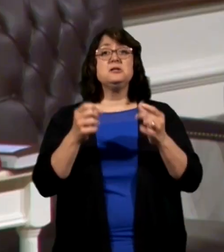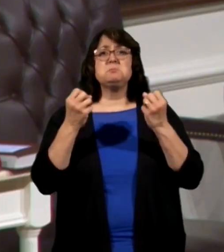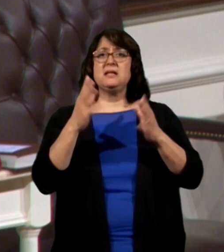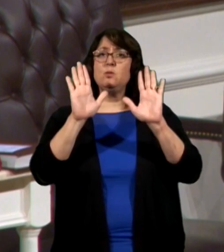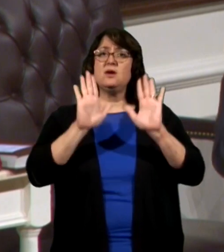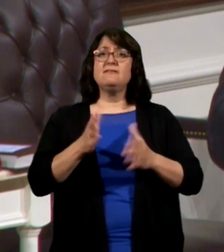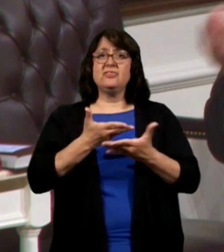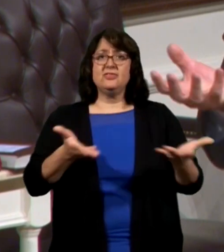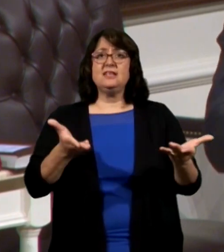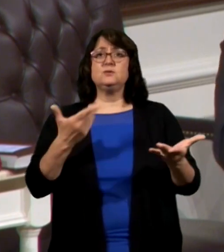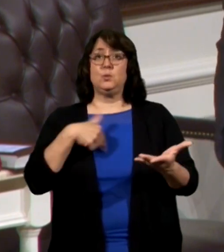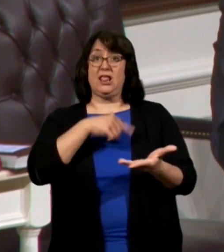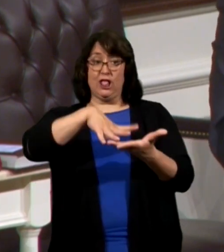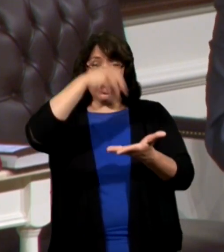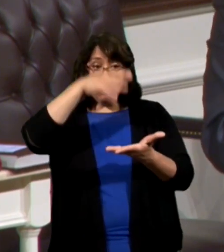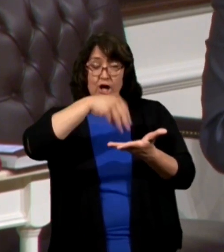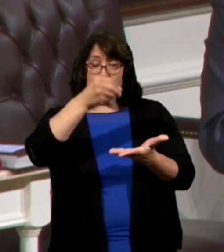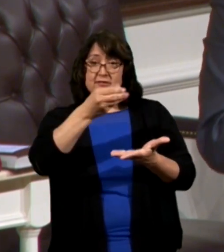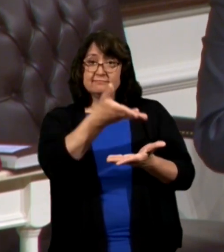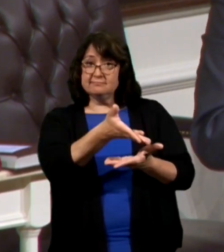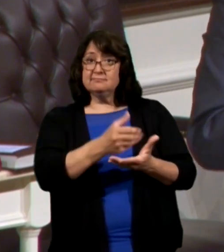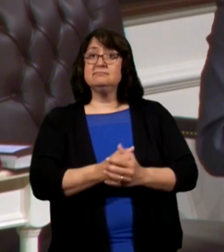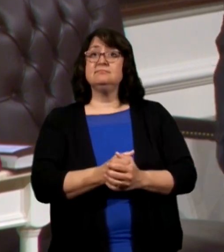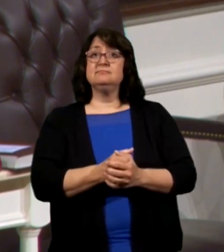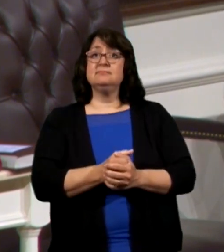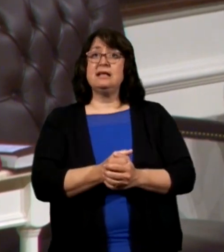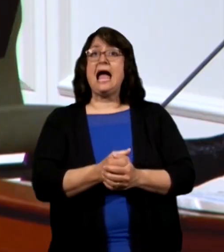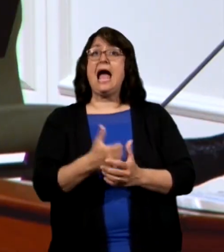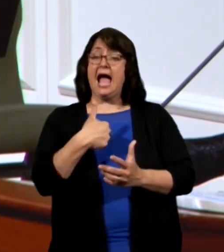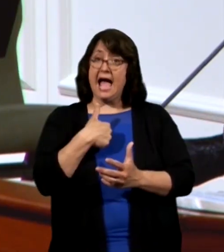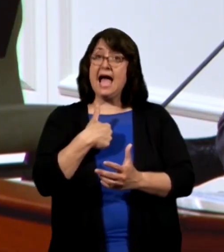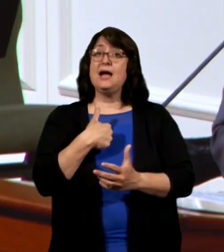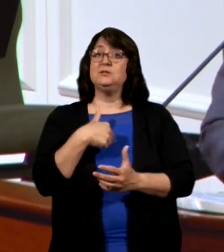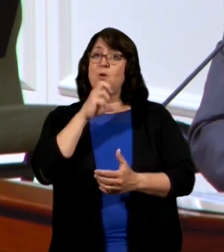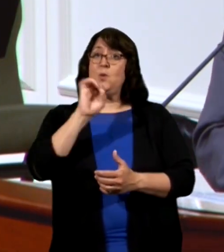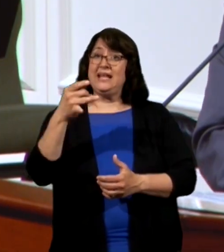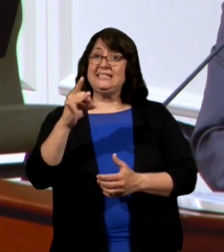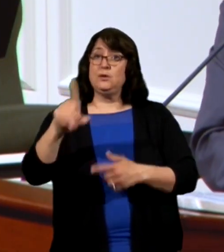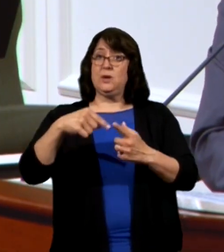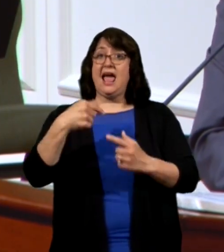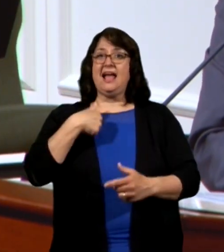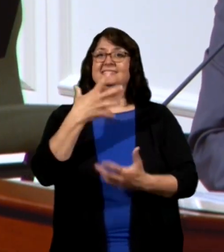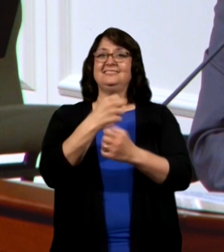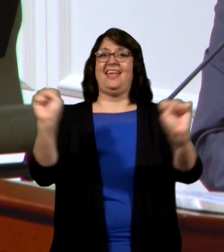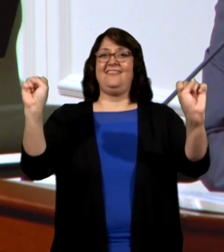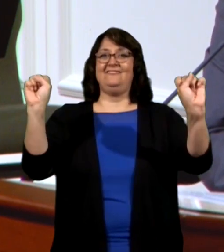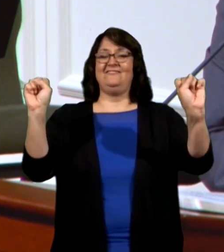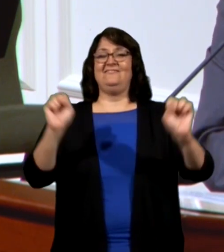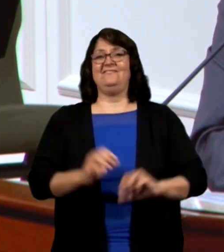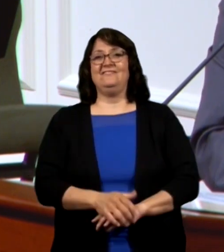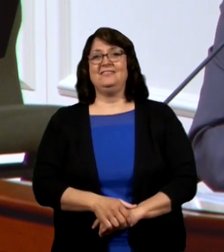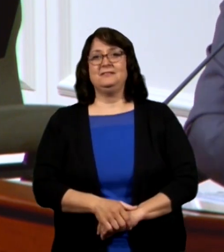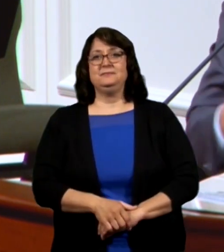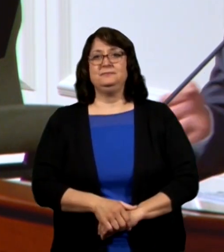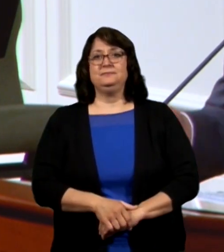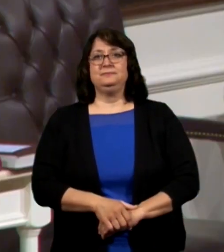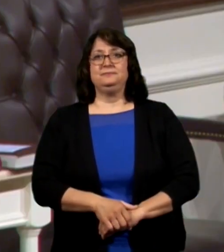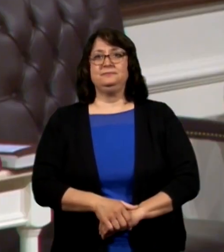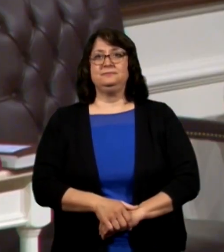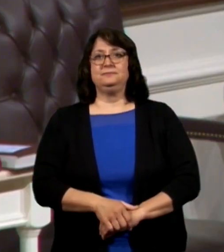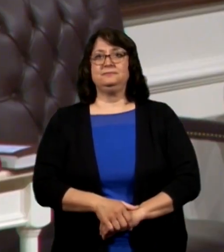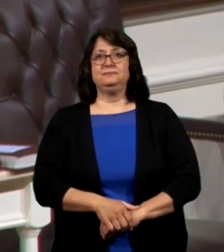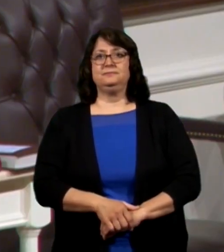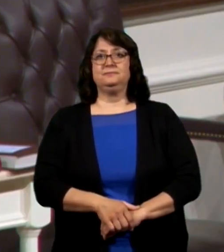wonderful things that we learned. And I was 18 when I got saved. And